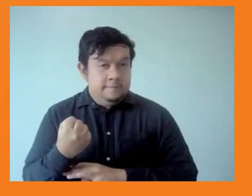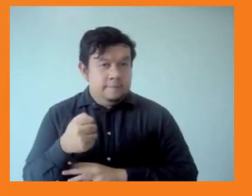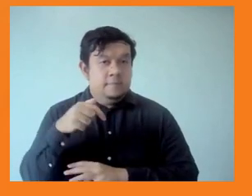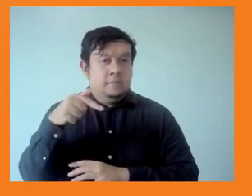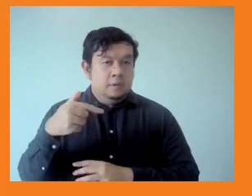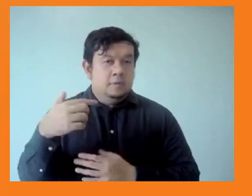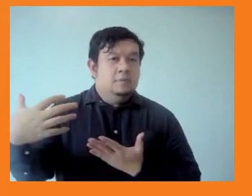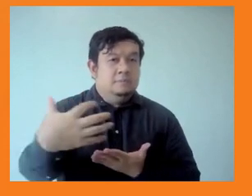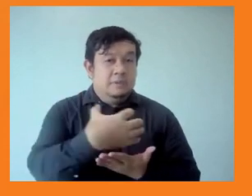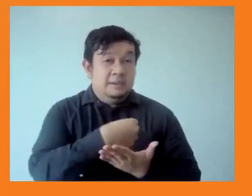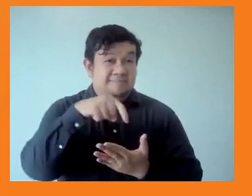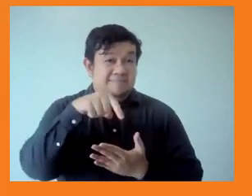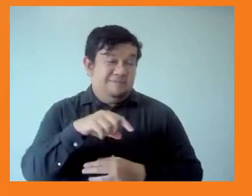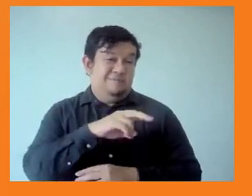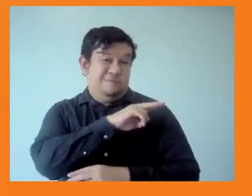next slide, please.